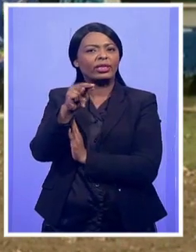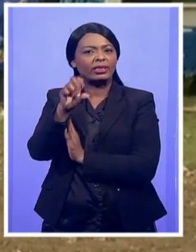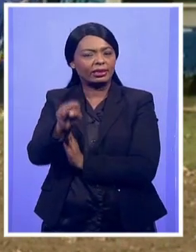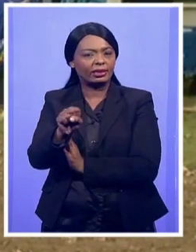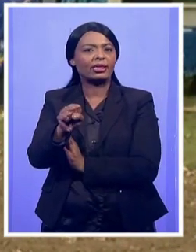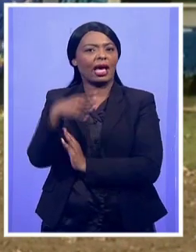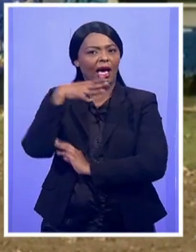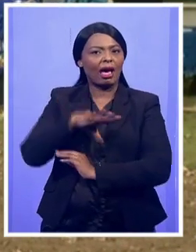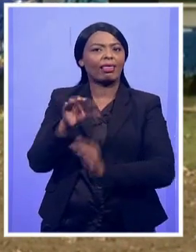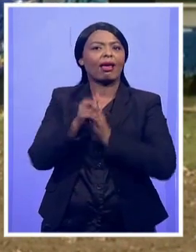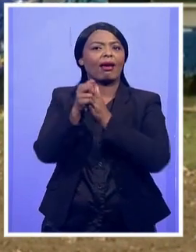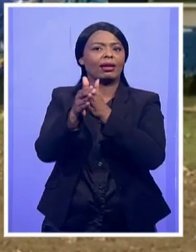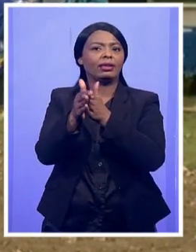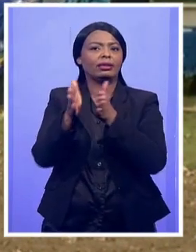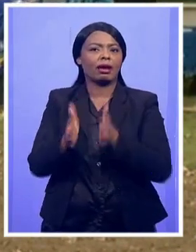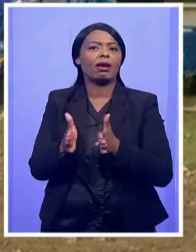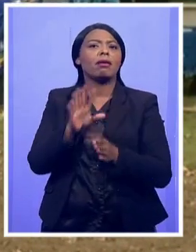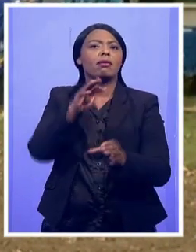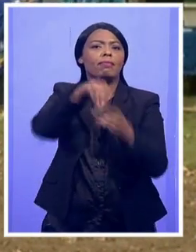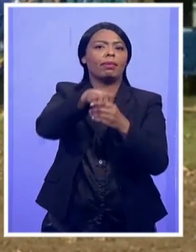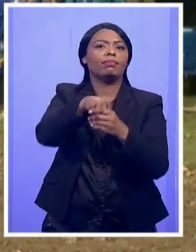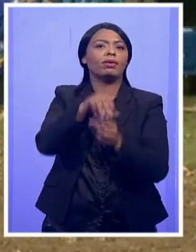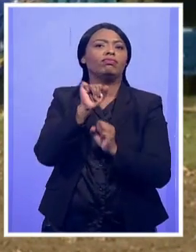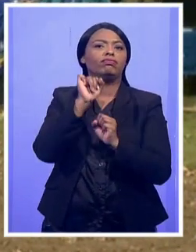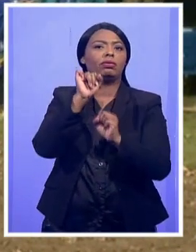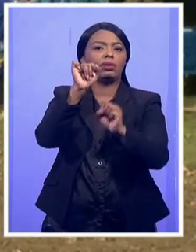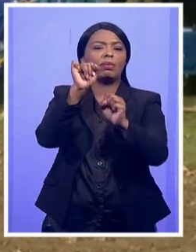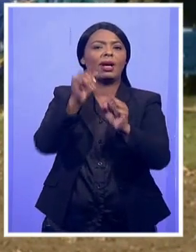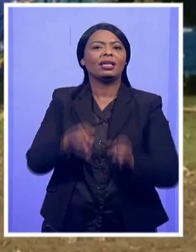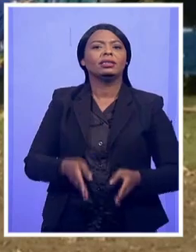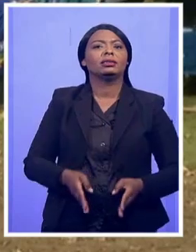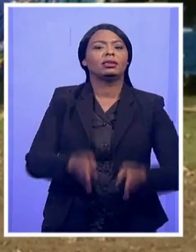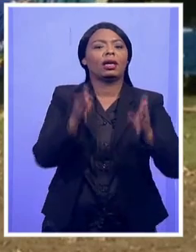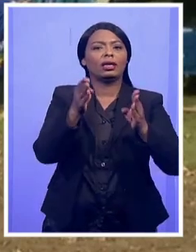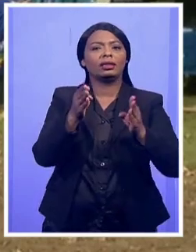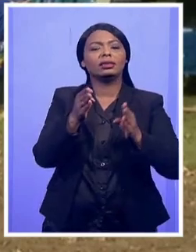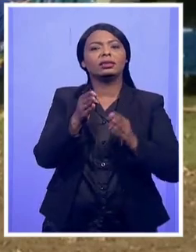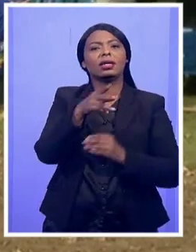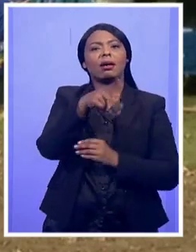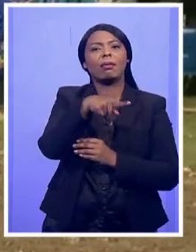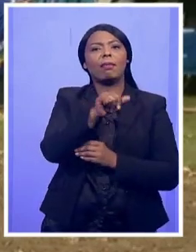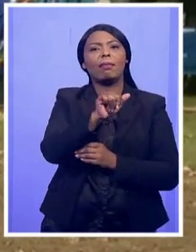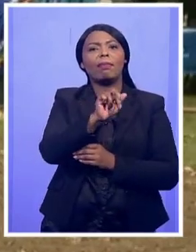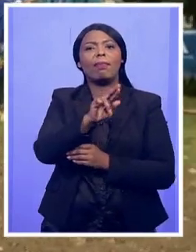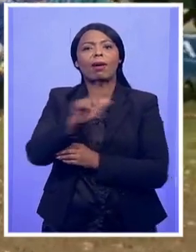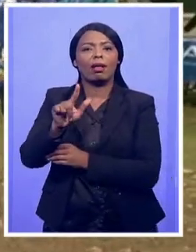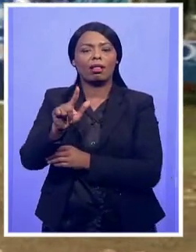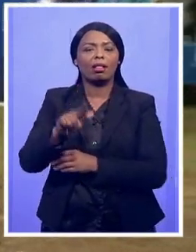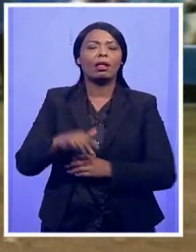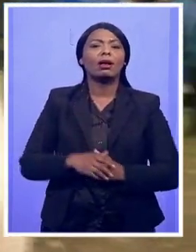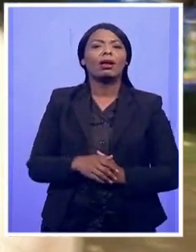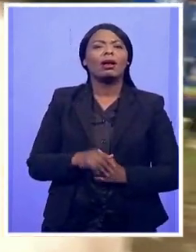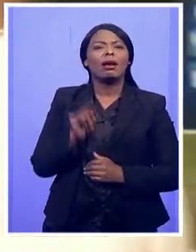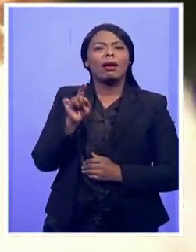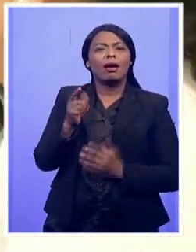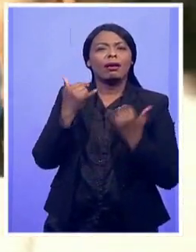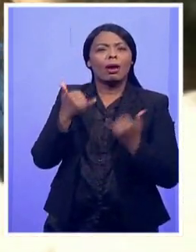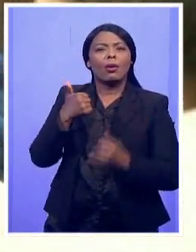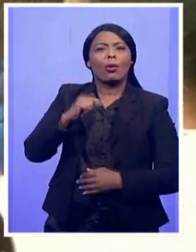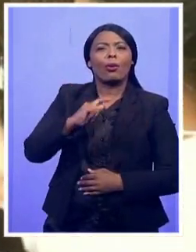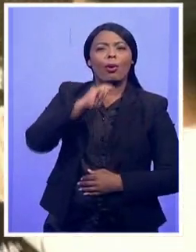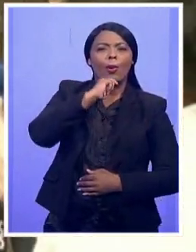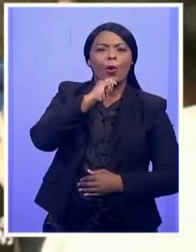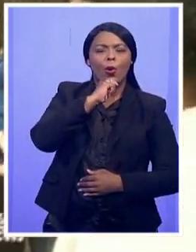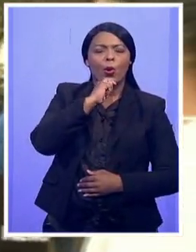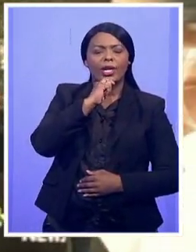embarked on a march through the streets of Pal. But let me bring in Hermann Kleinans here for a moment. Hermann, a very warm good morning to you. So,